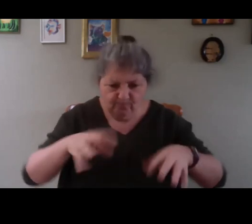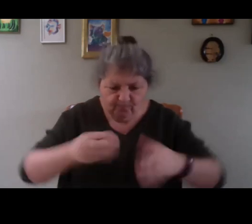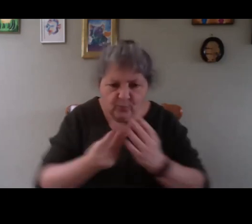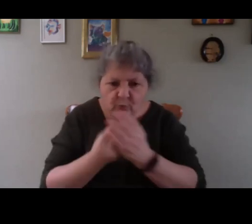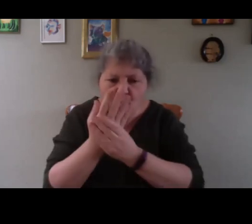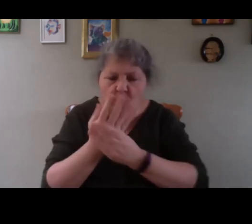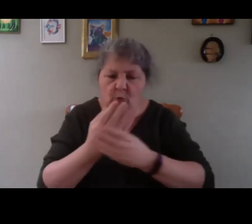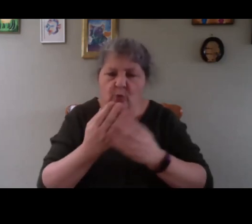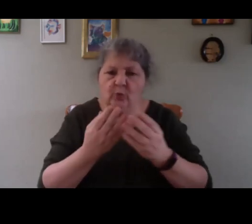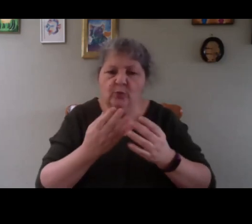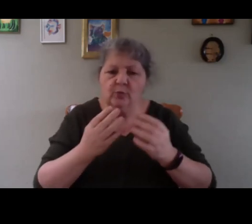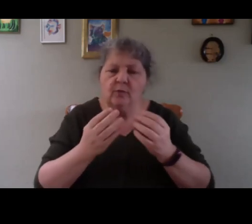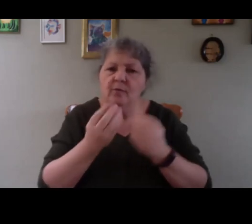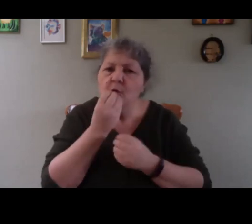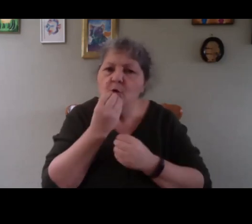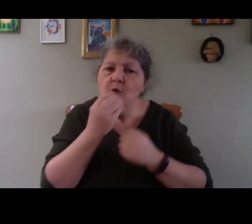a family restaurant.